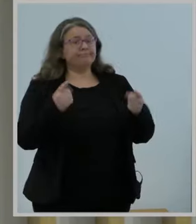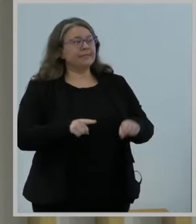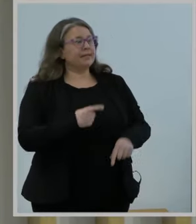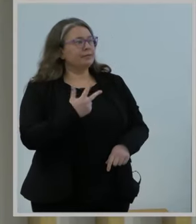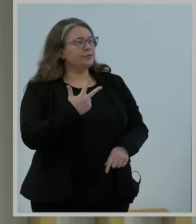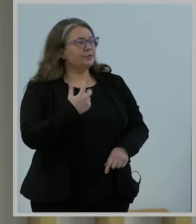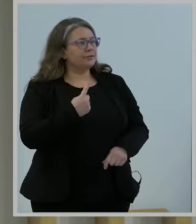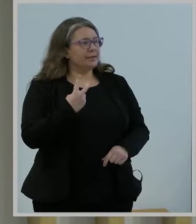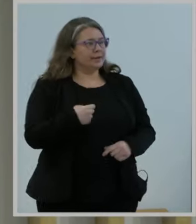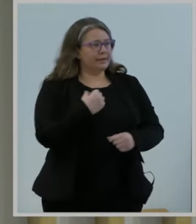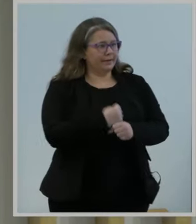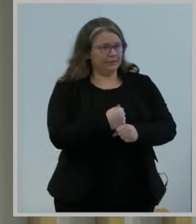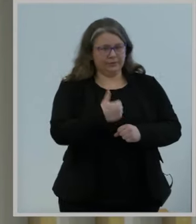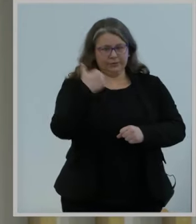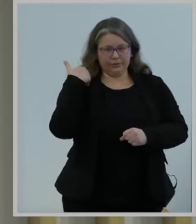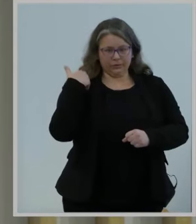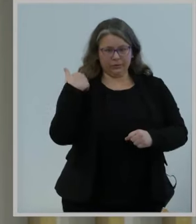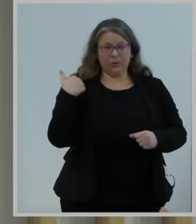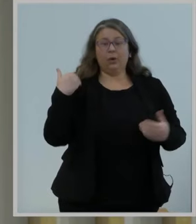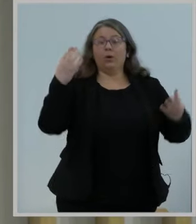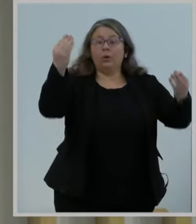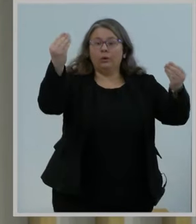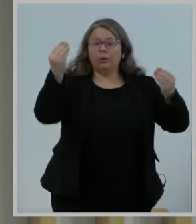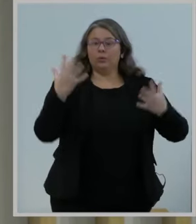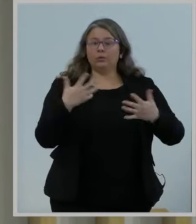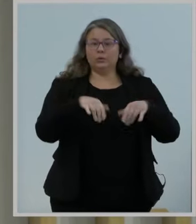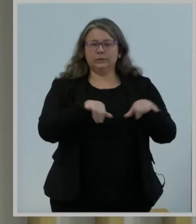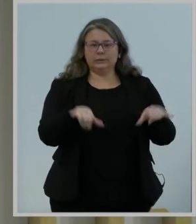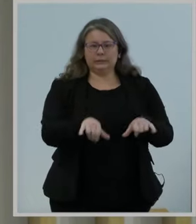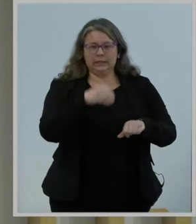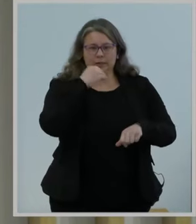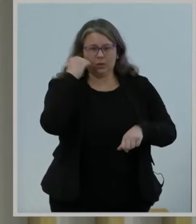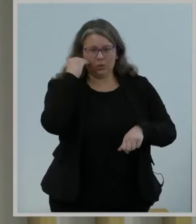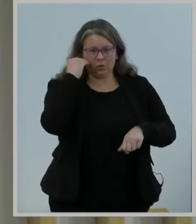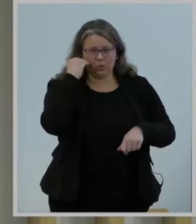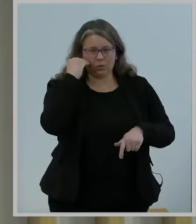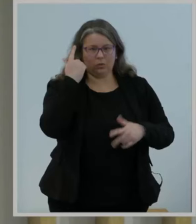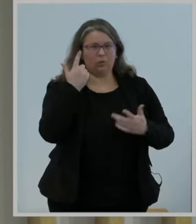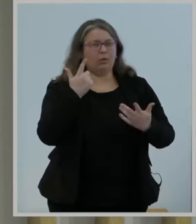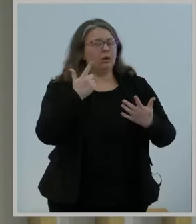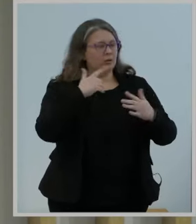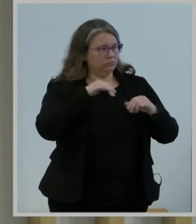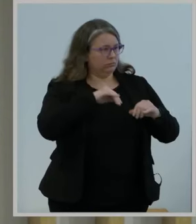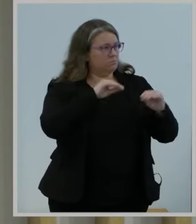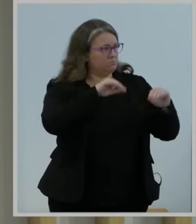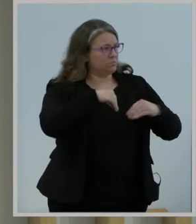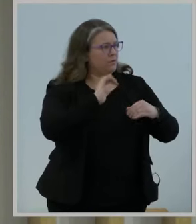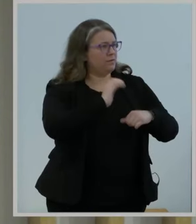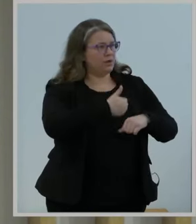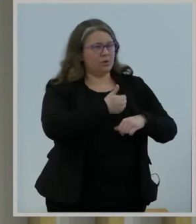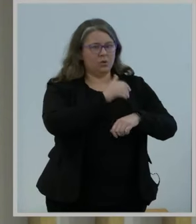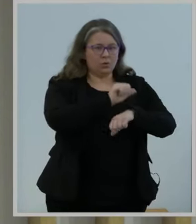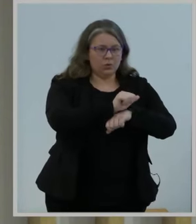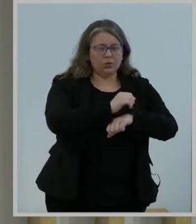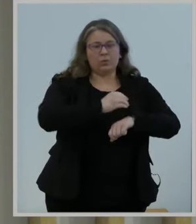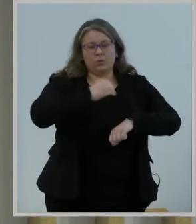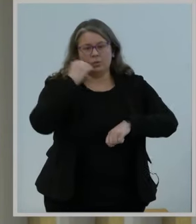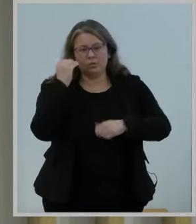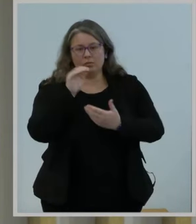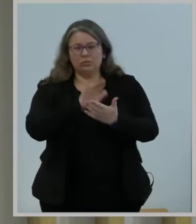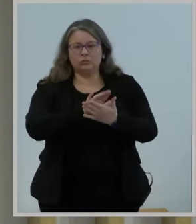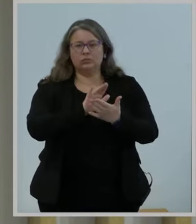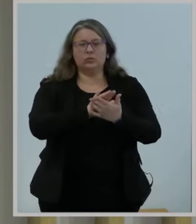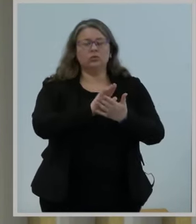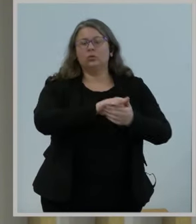and move work, life, and school online. But too many of us were left out and left behind